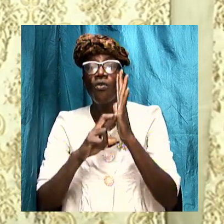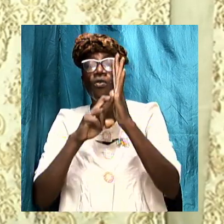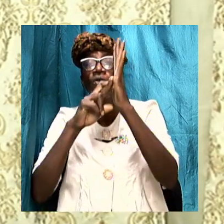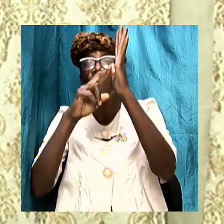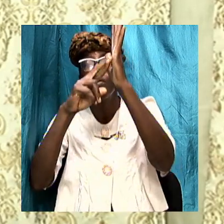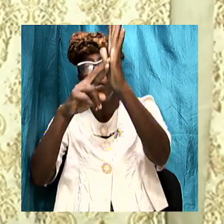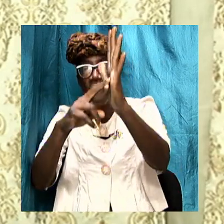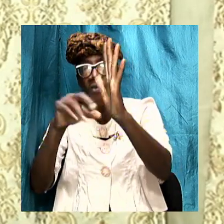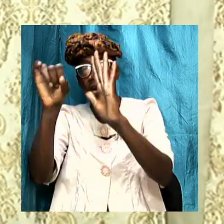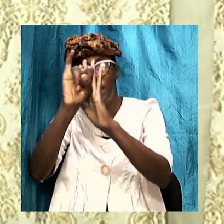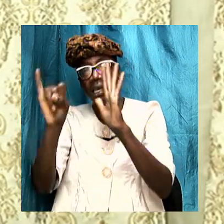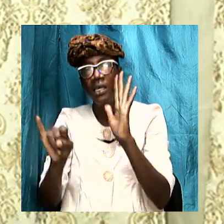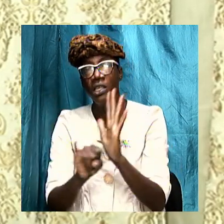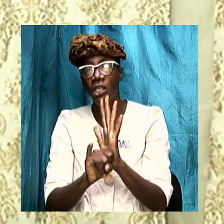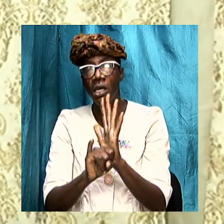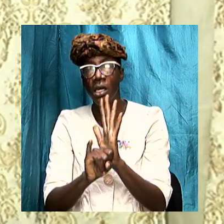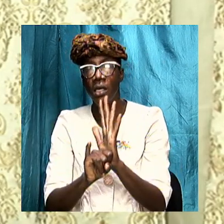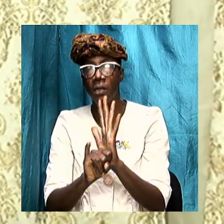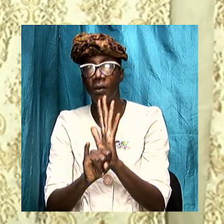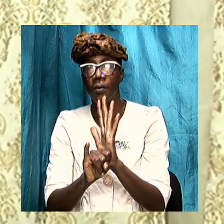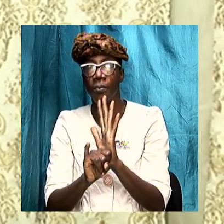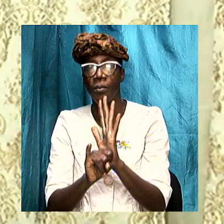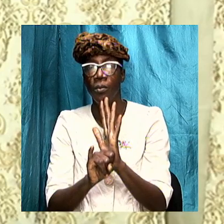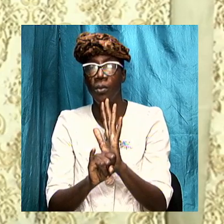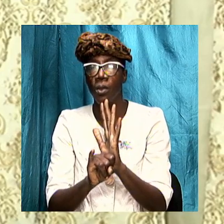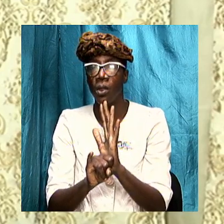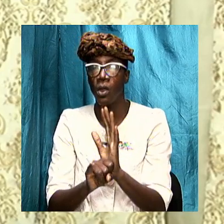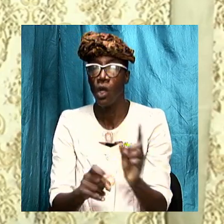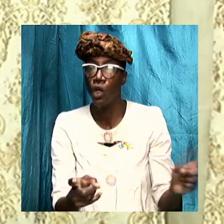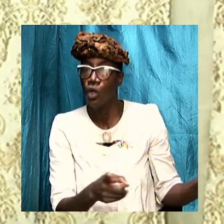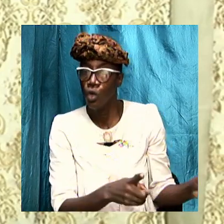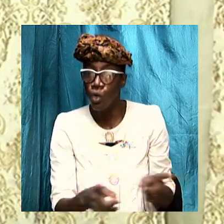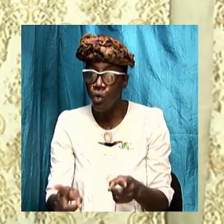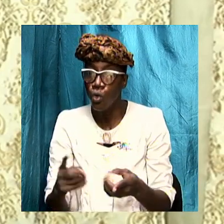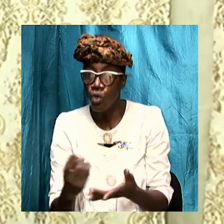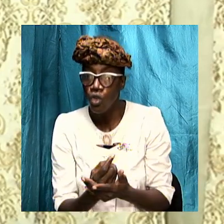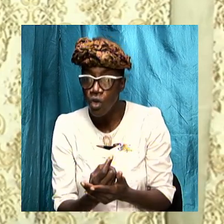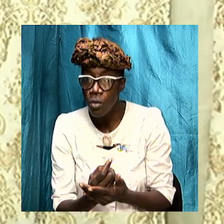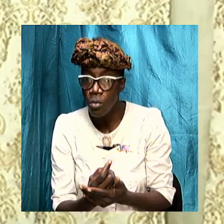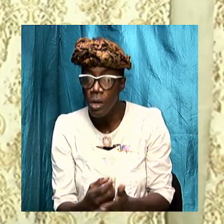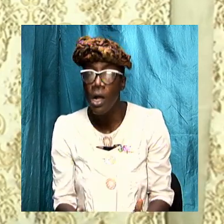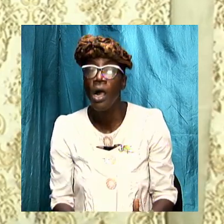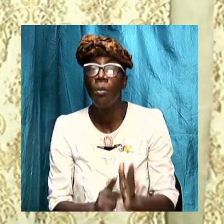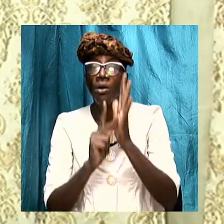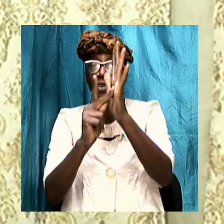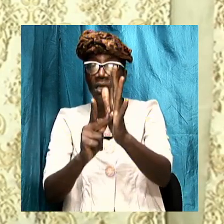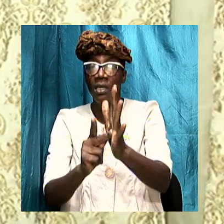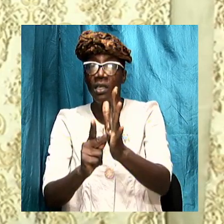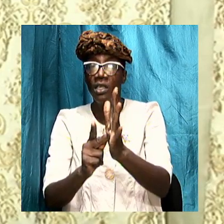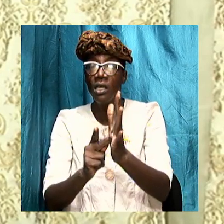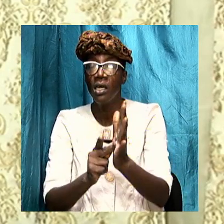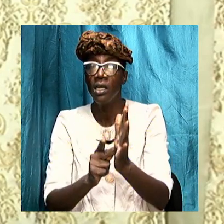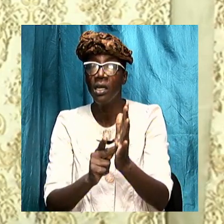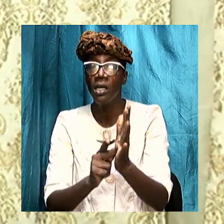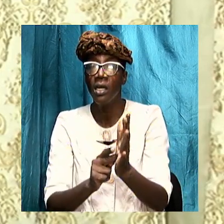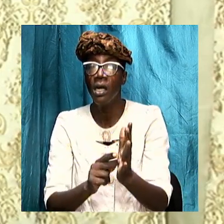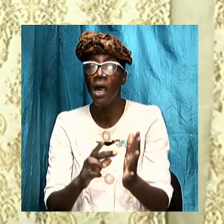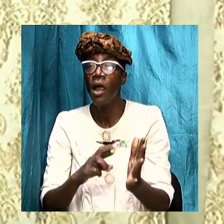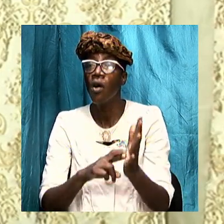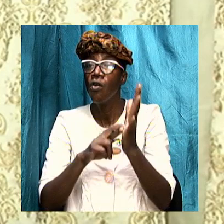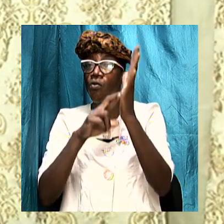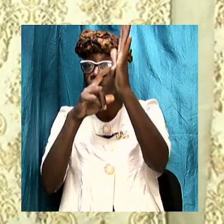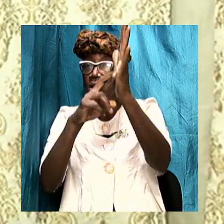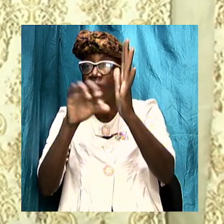asked to do some presentation on Revelation by some other assemblies